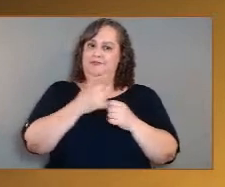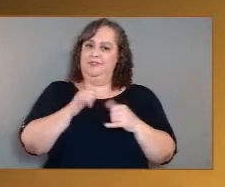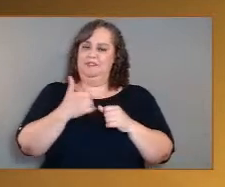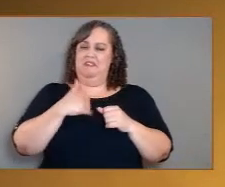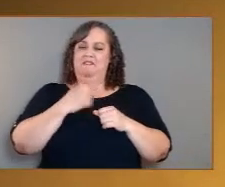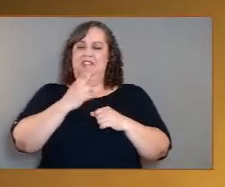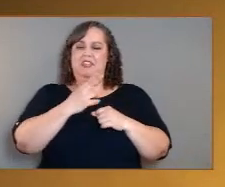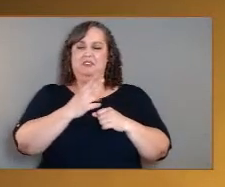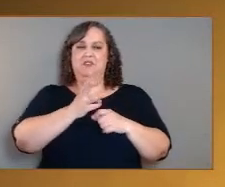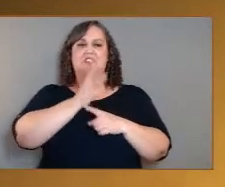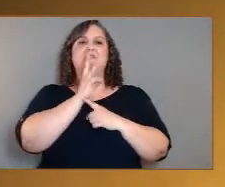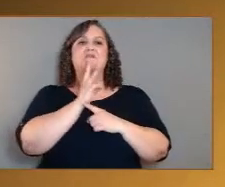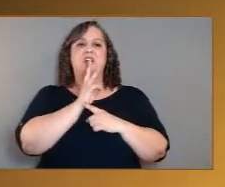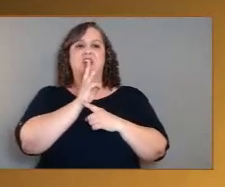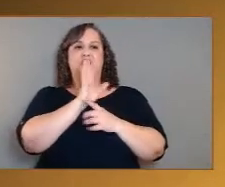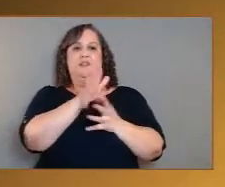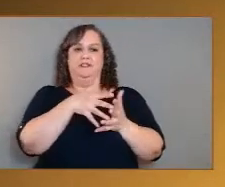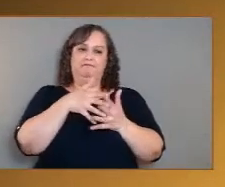rock record at the surface.